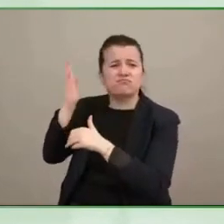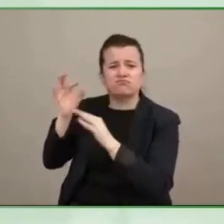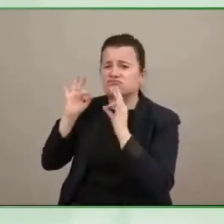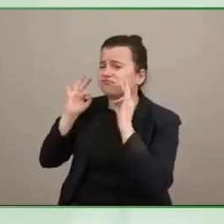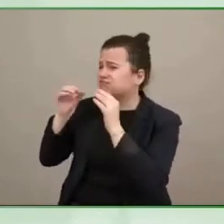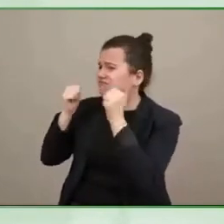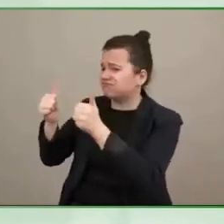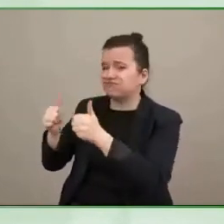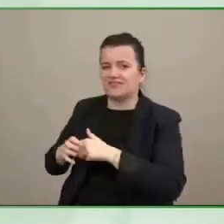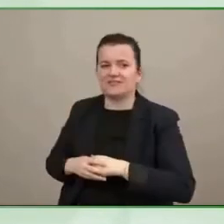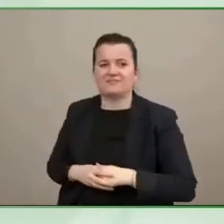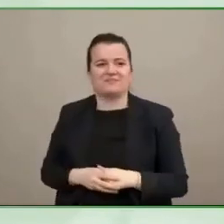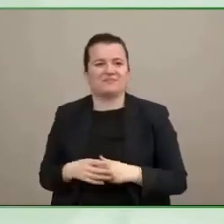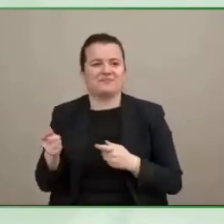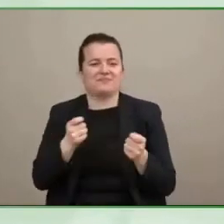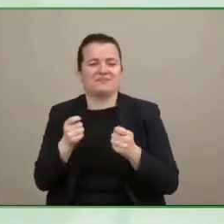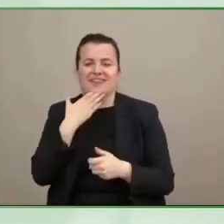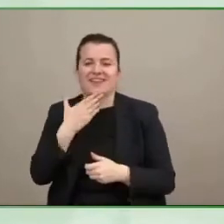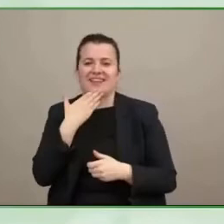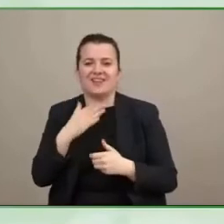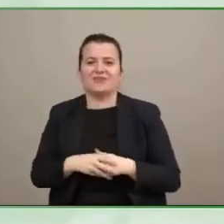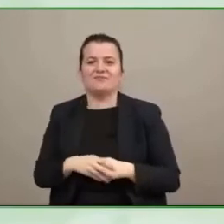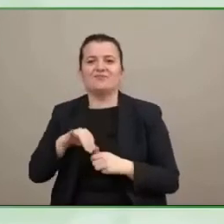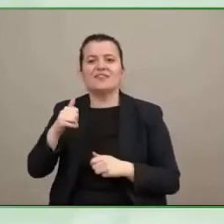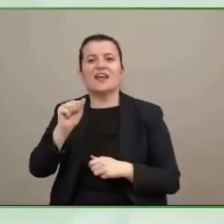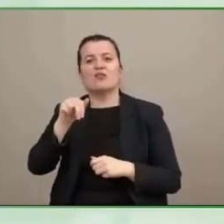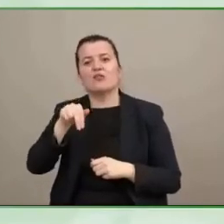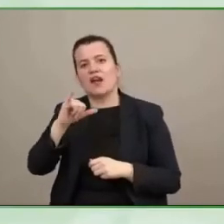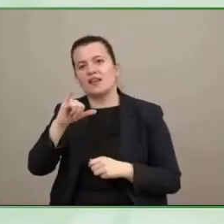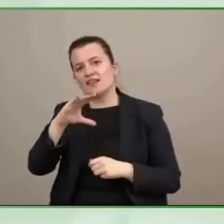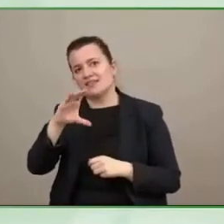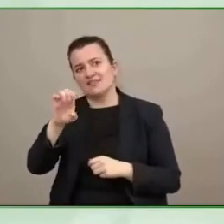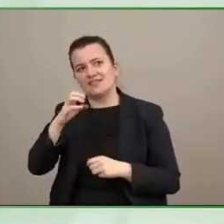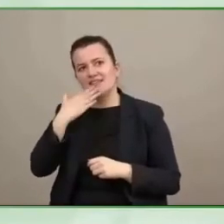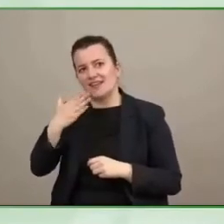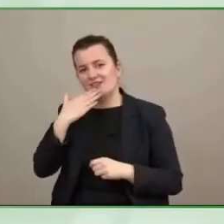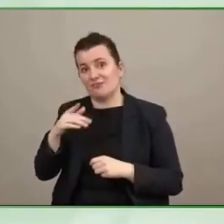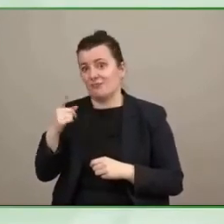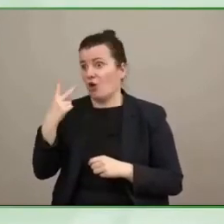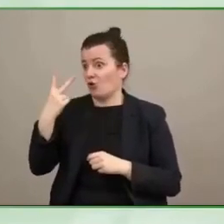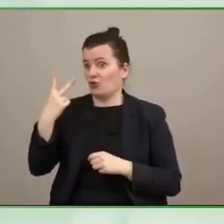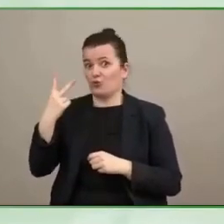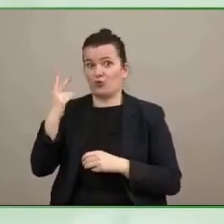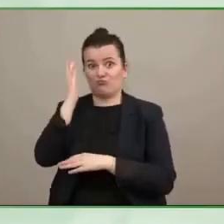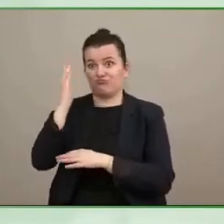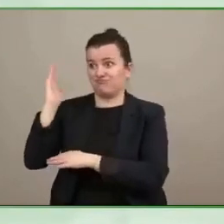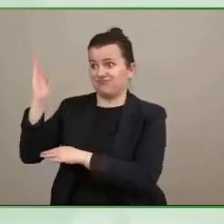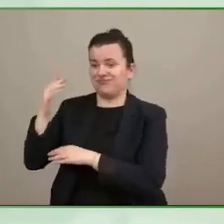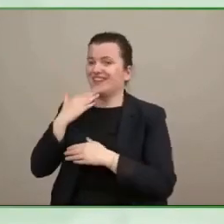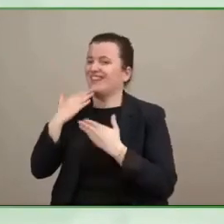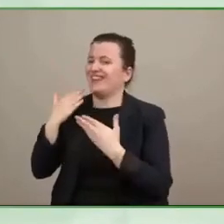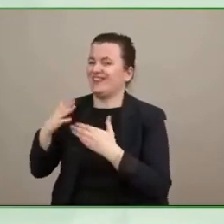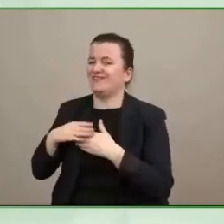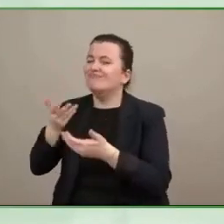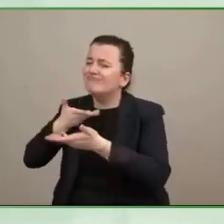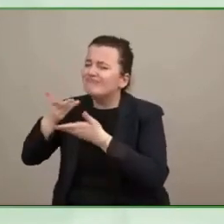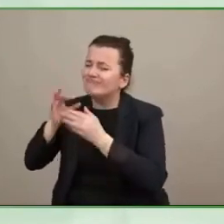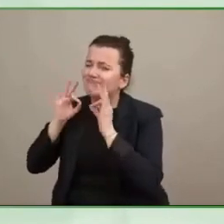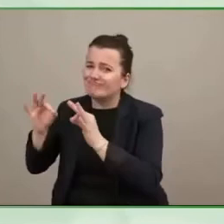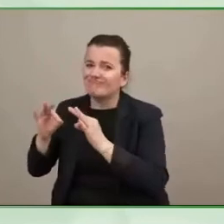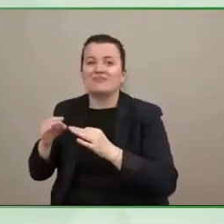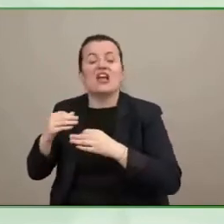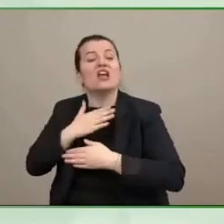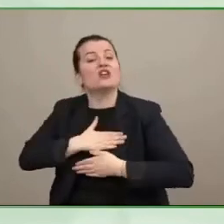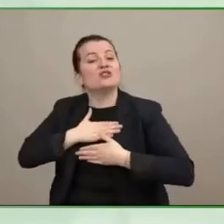thank you janice um for your contributions uh twice today it's always good to talk to you and and have a good weekend and uh thank you